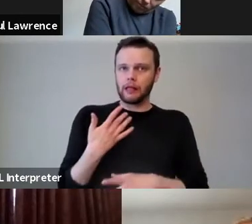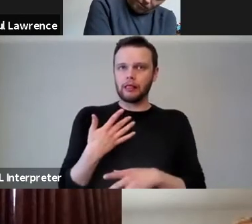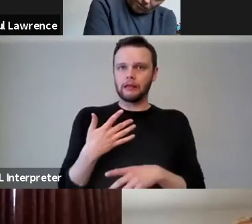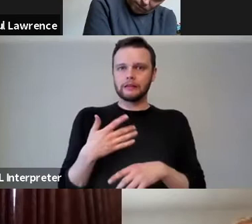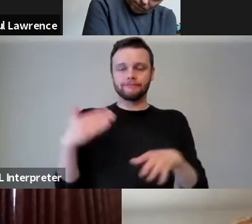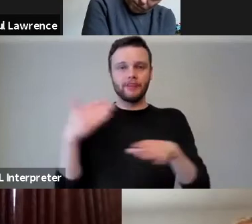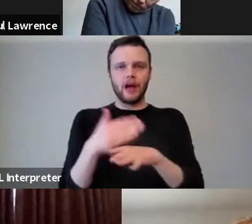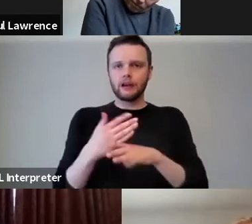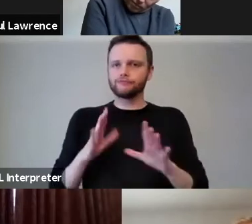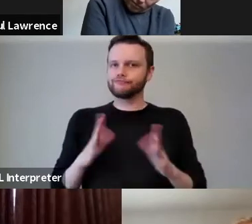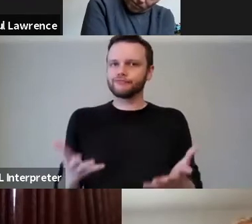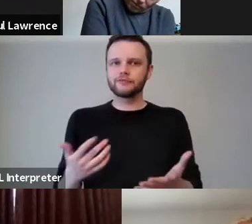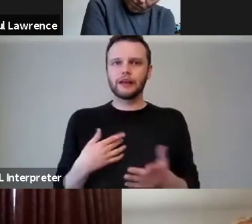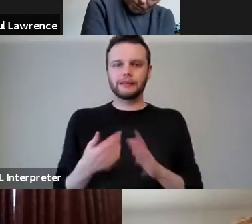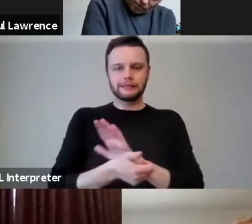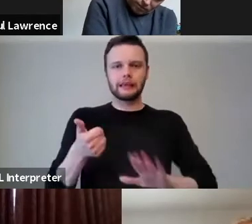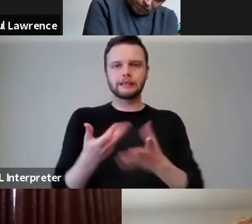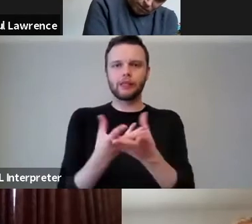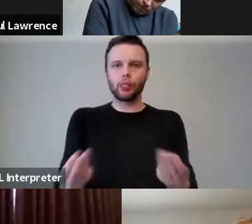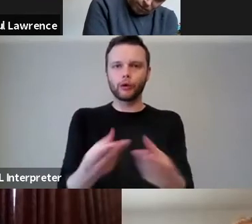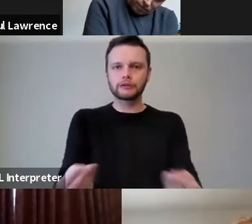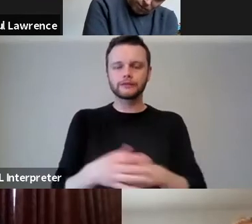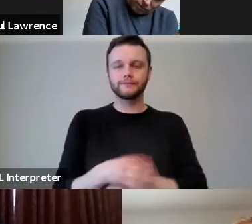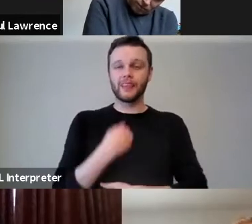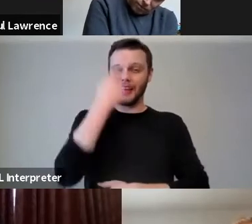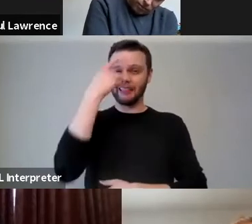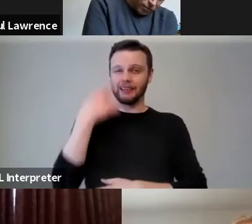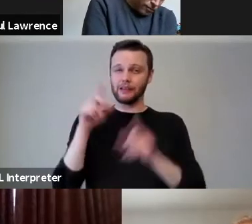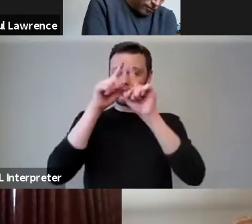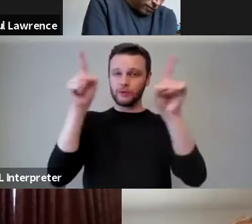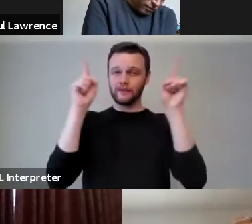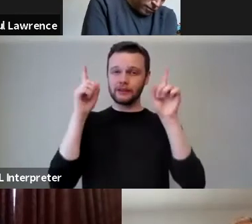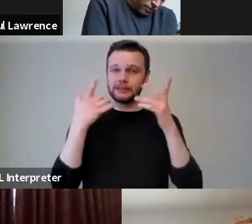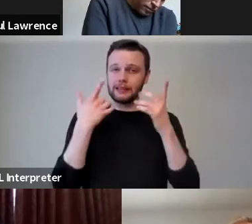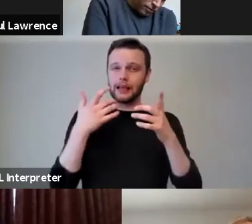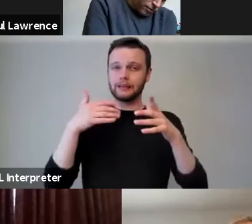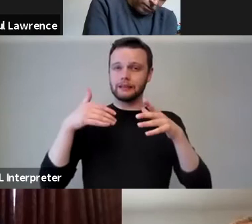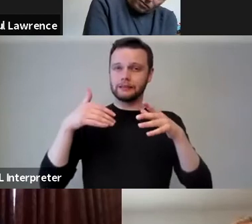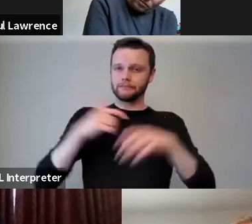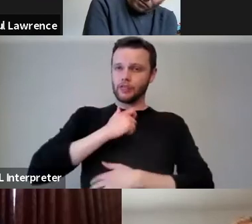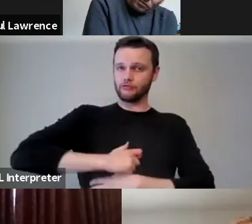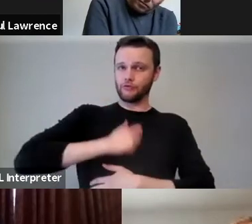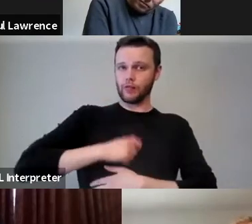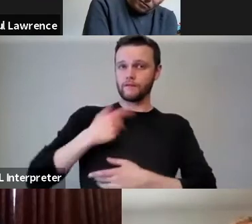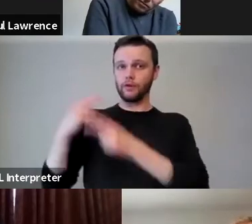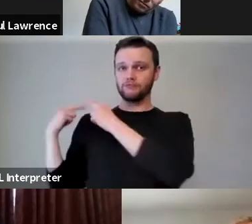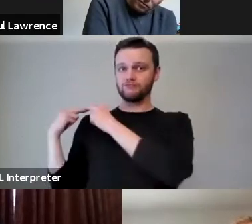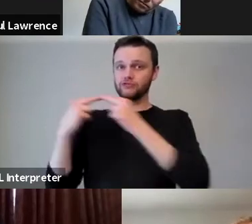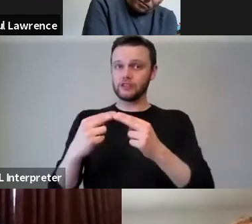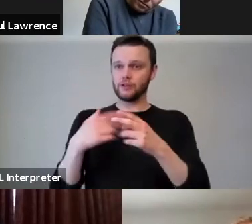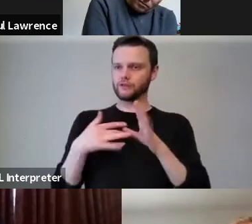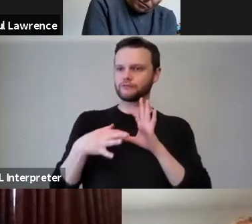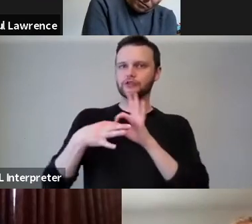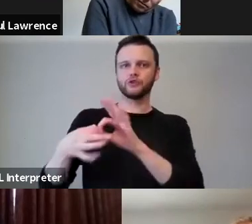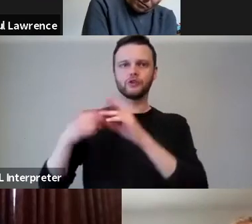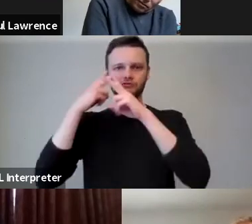and skills loss, I think the university can maybe play a role, yes, in the traditional areas of joint research